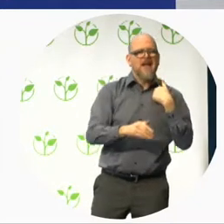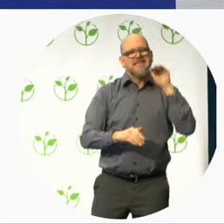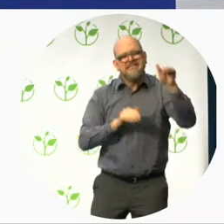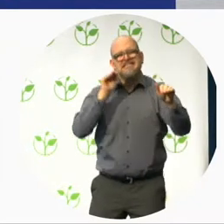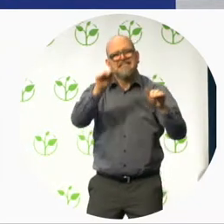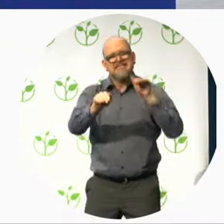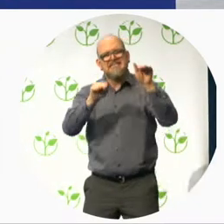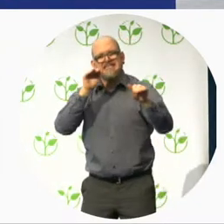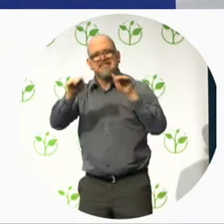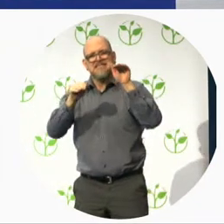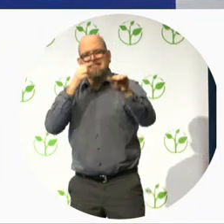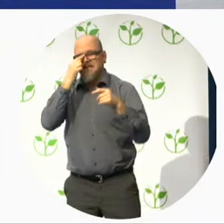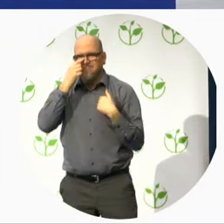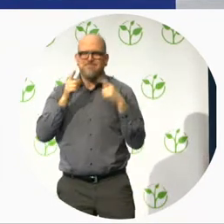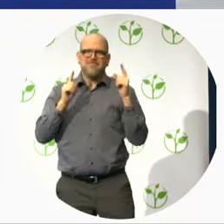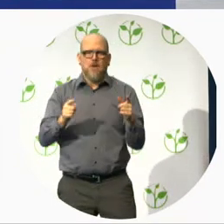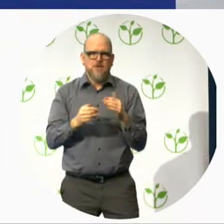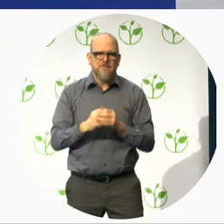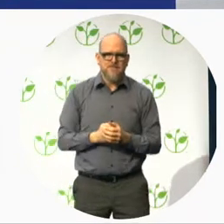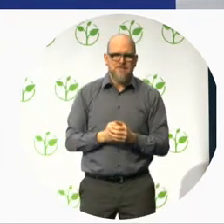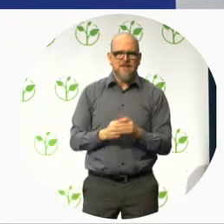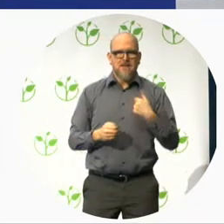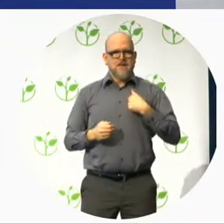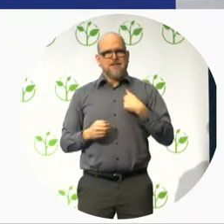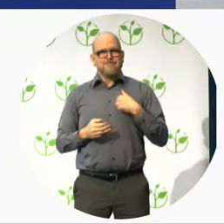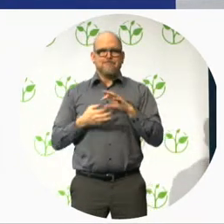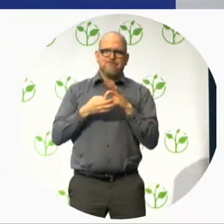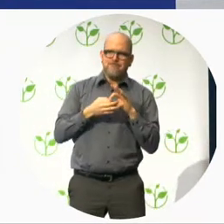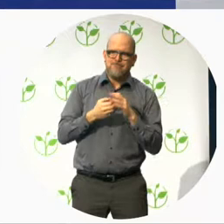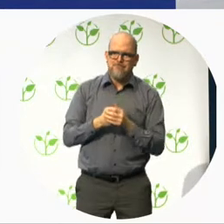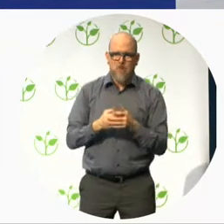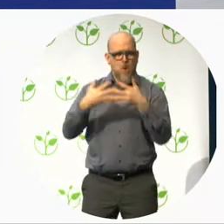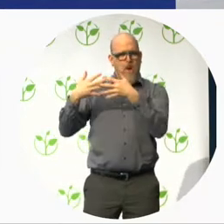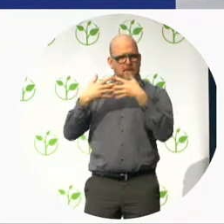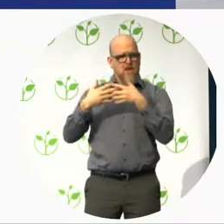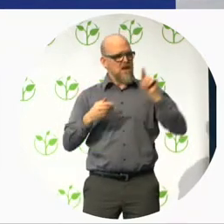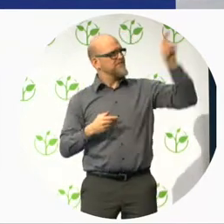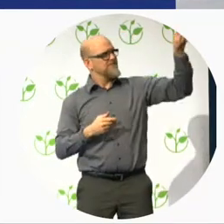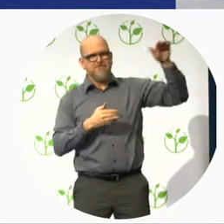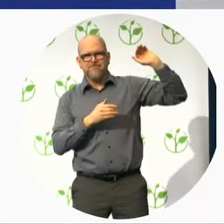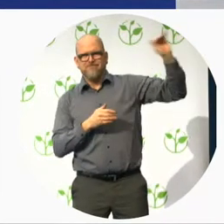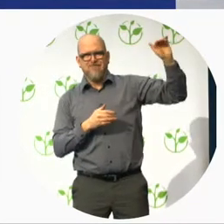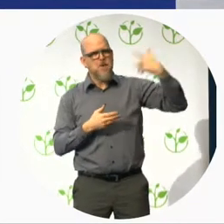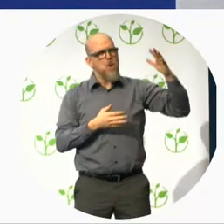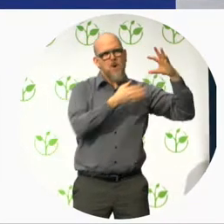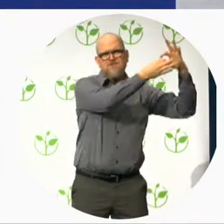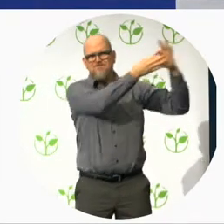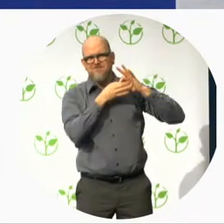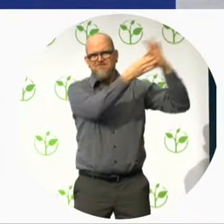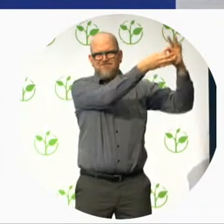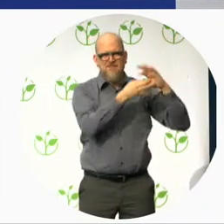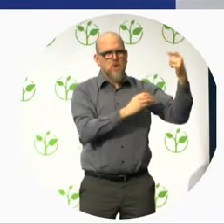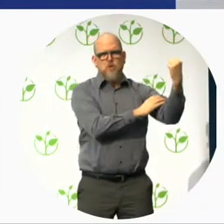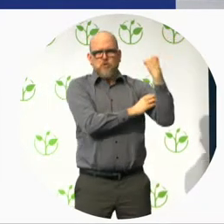create a guideline to make inclusion happen. Because we have a law. One of the seven laws